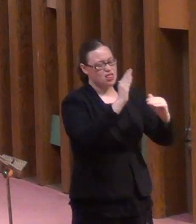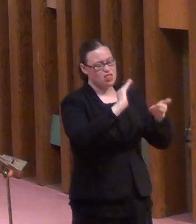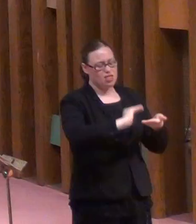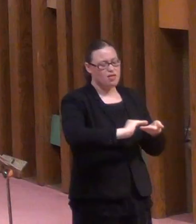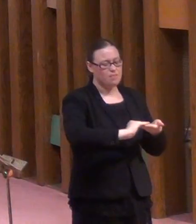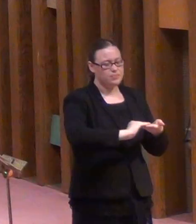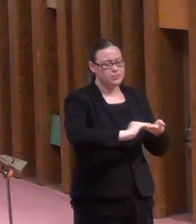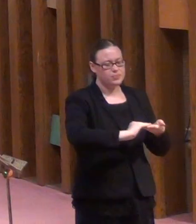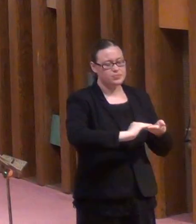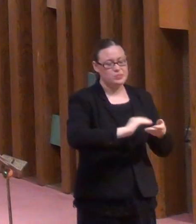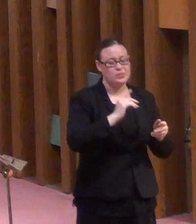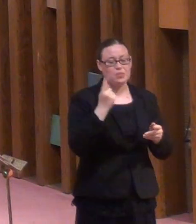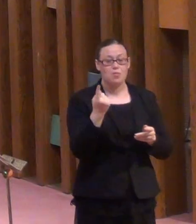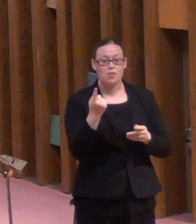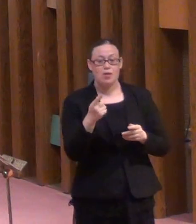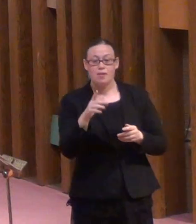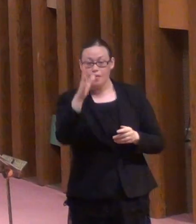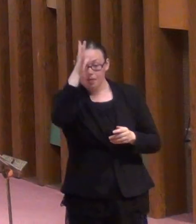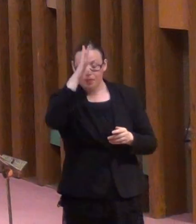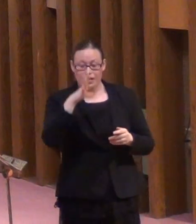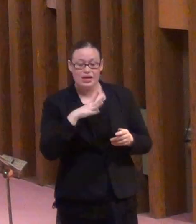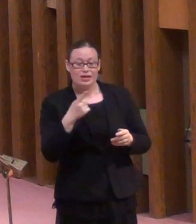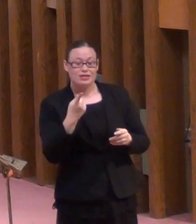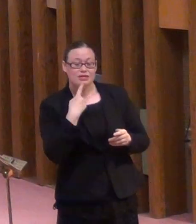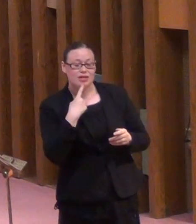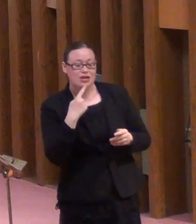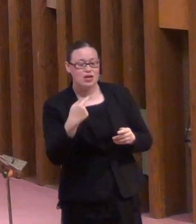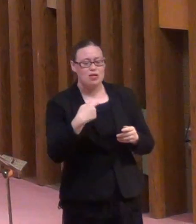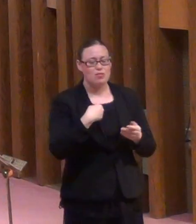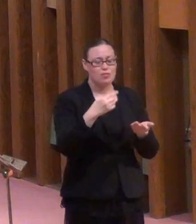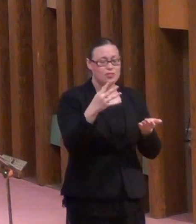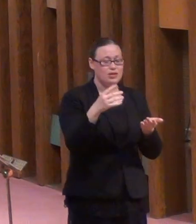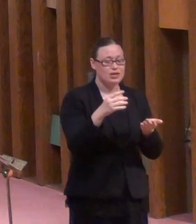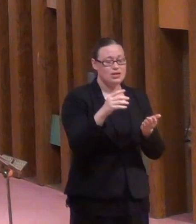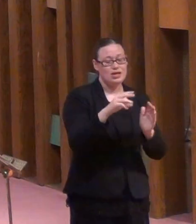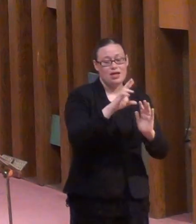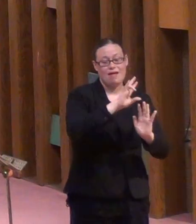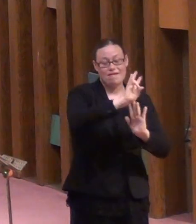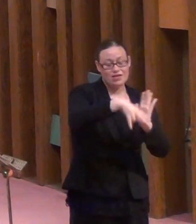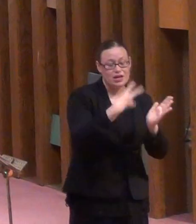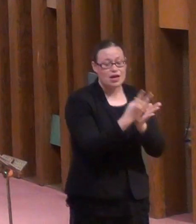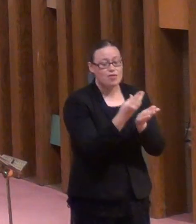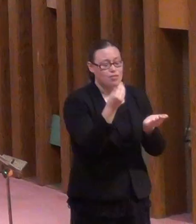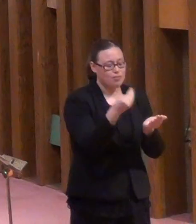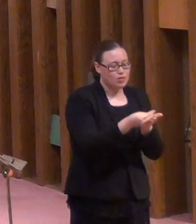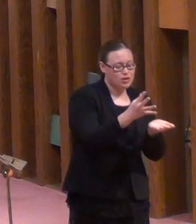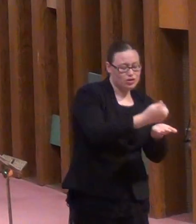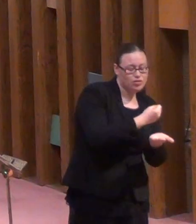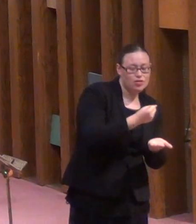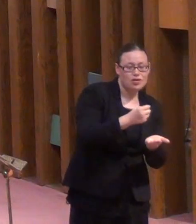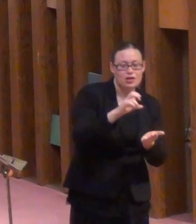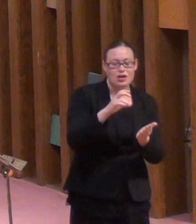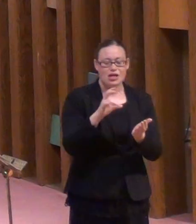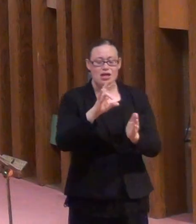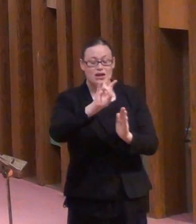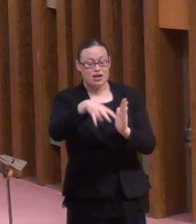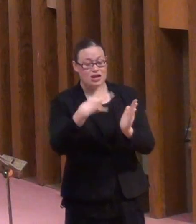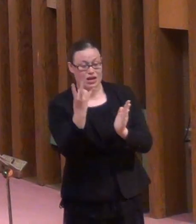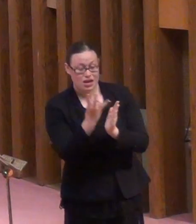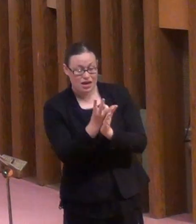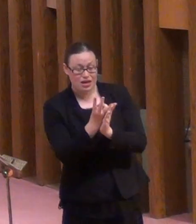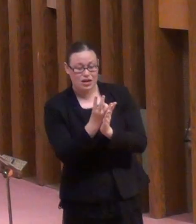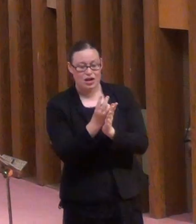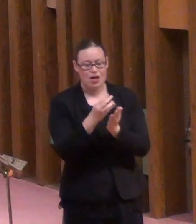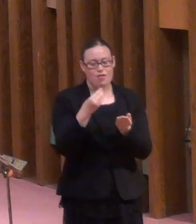most of us spend eight hours a day earning money, eight hours a day spending more money than we earn, and eight hours